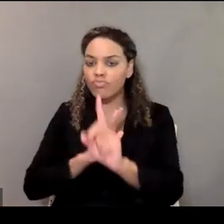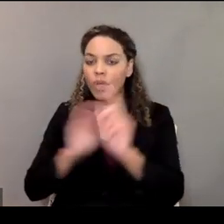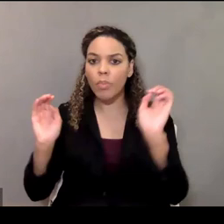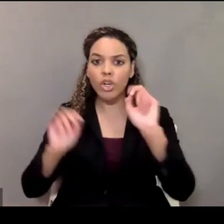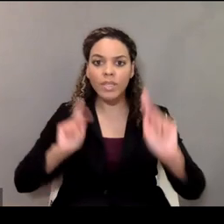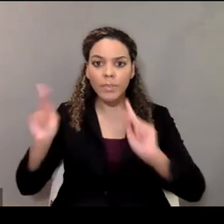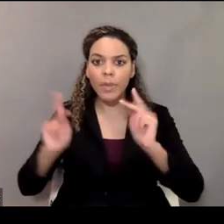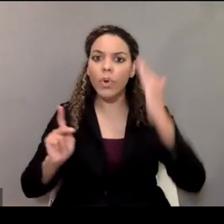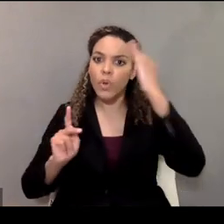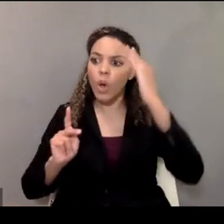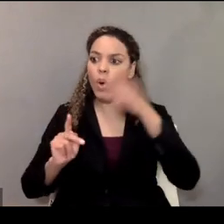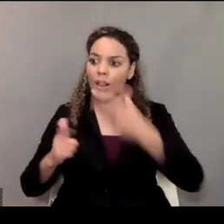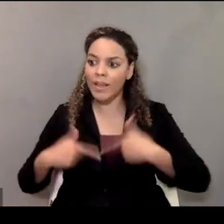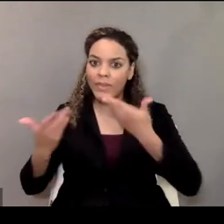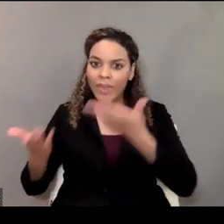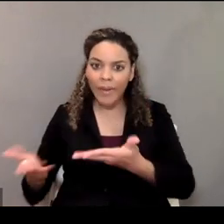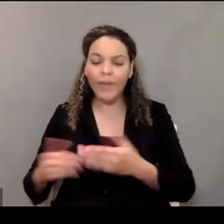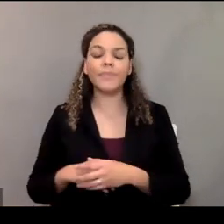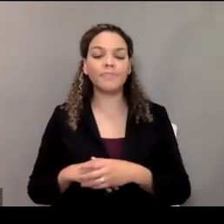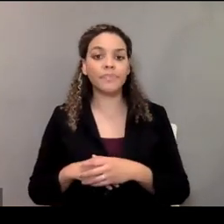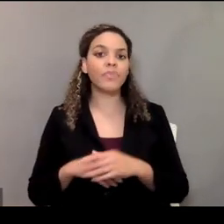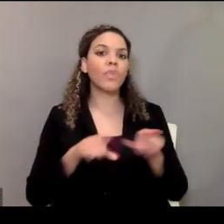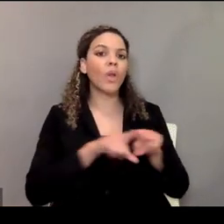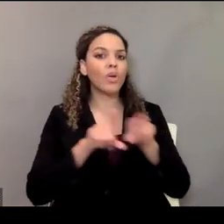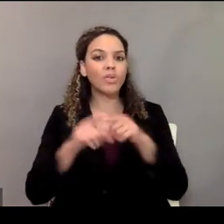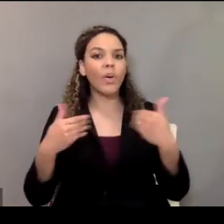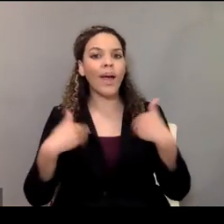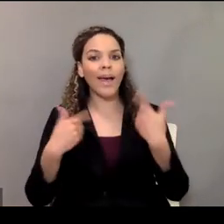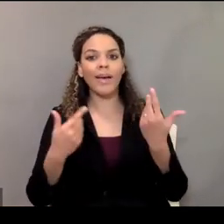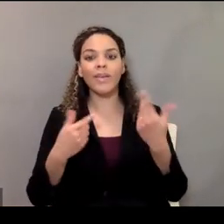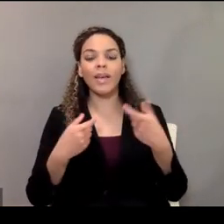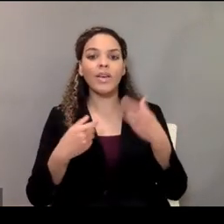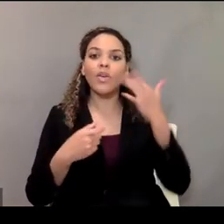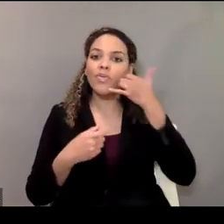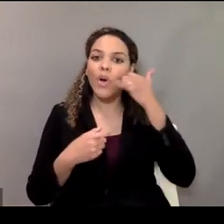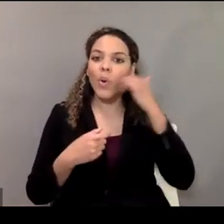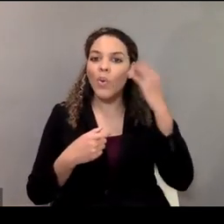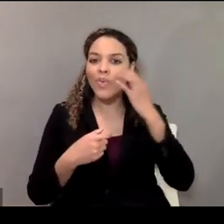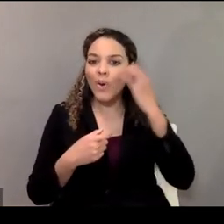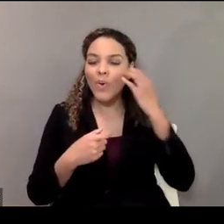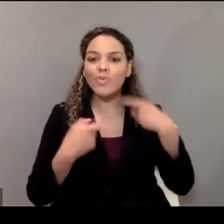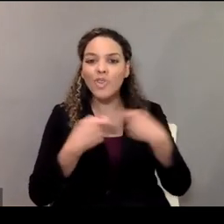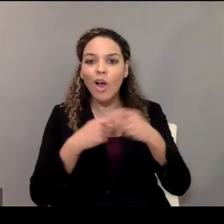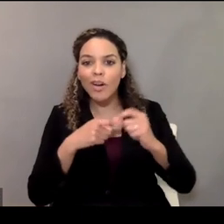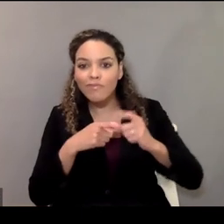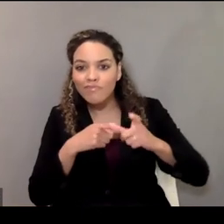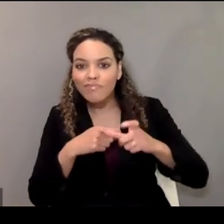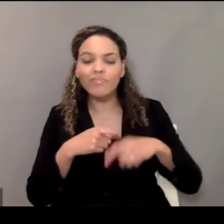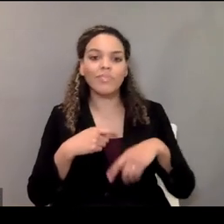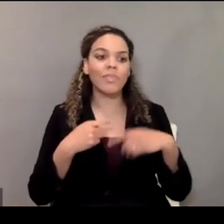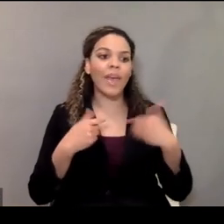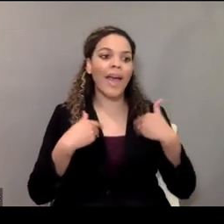things like keeping your cell phone charged or buying an extra charging cable for your cell phone. There are certain